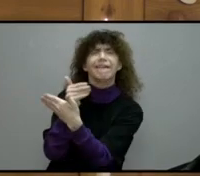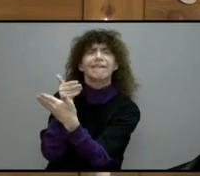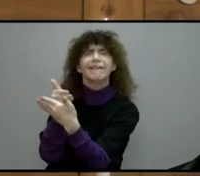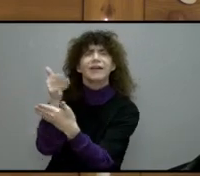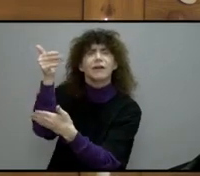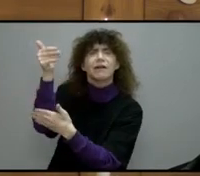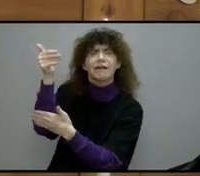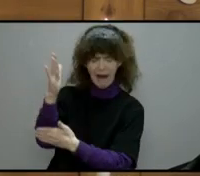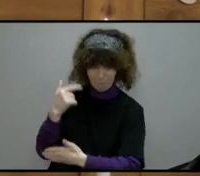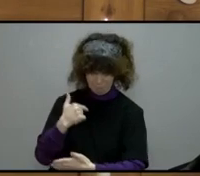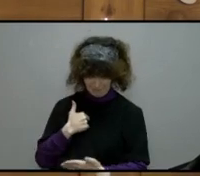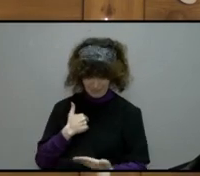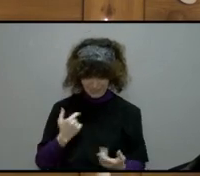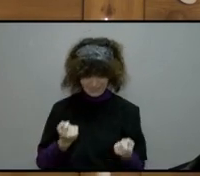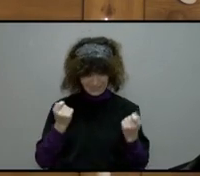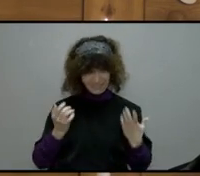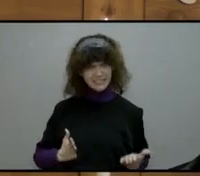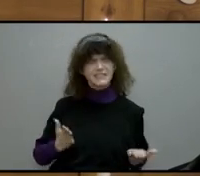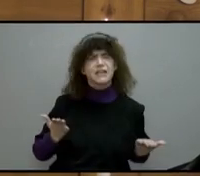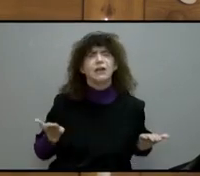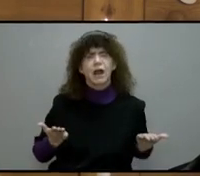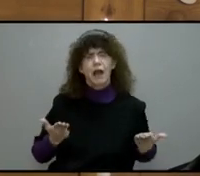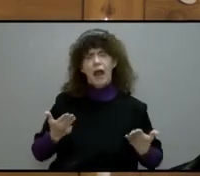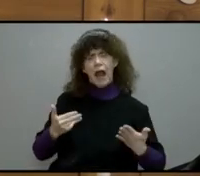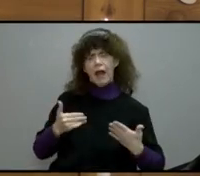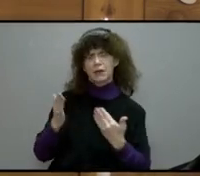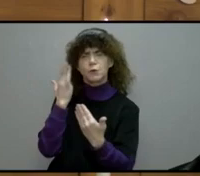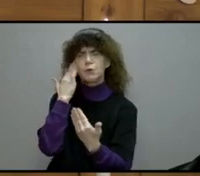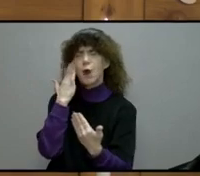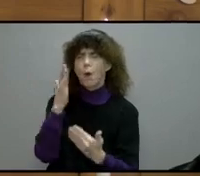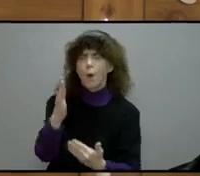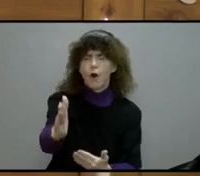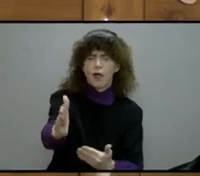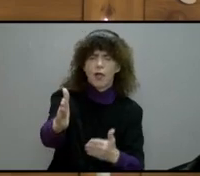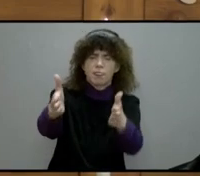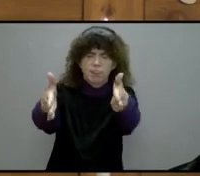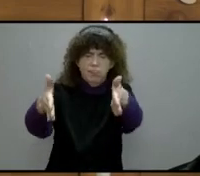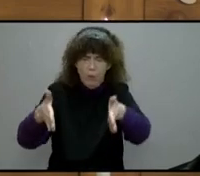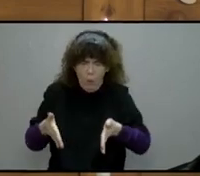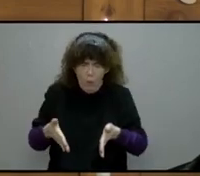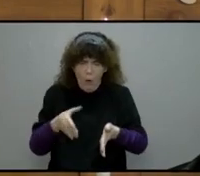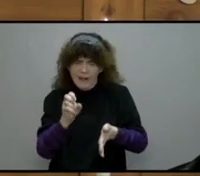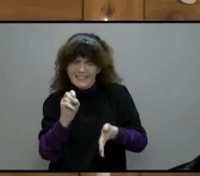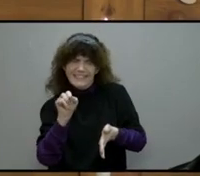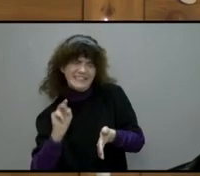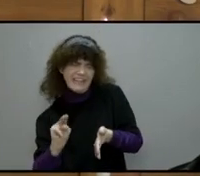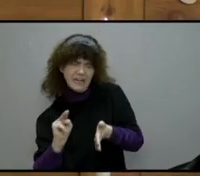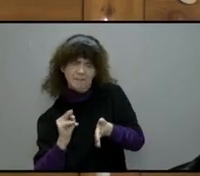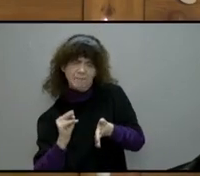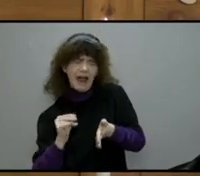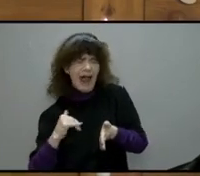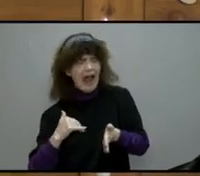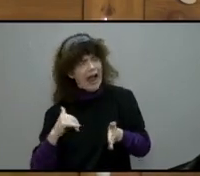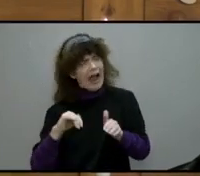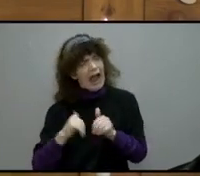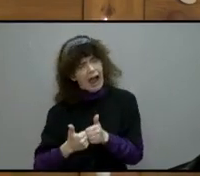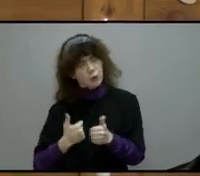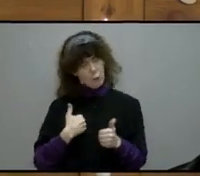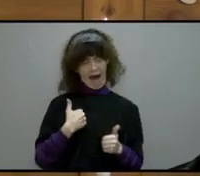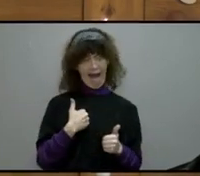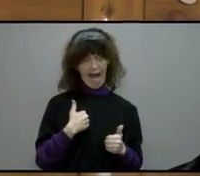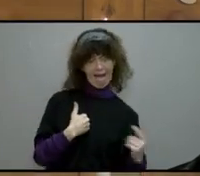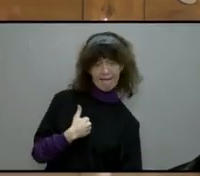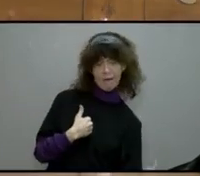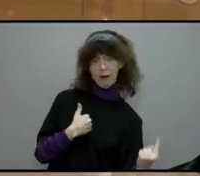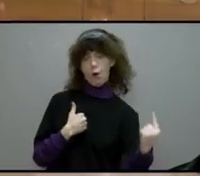How can I get around or over or through this barrier or wall of sin that separates me